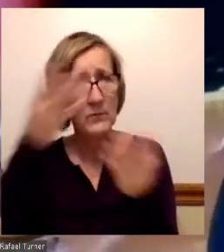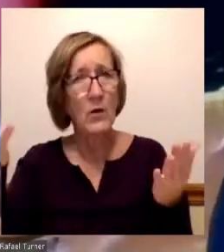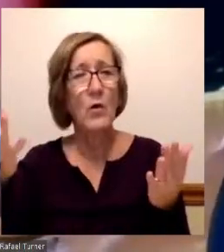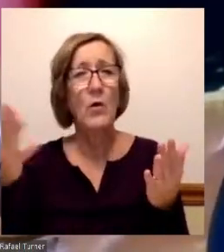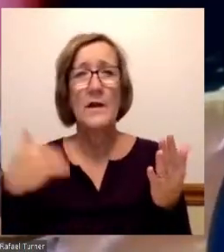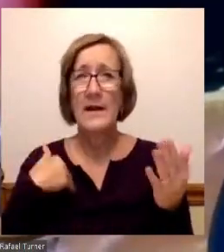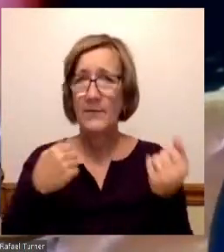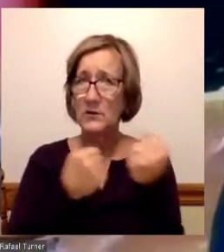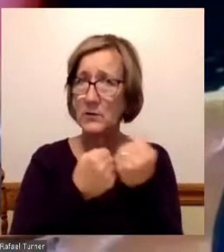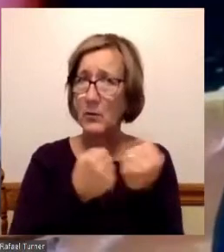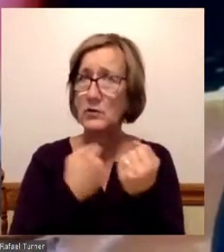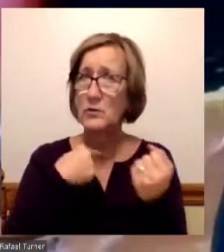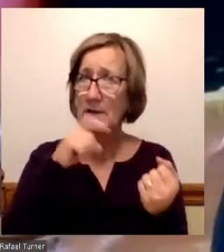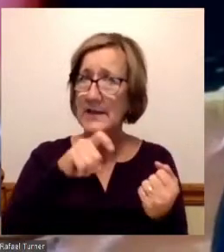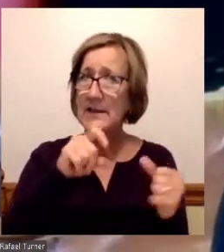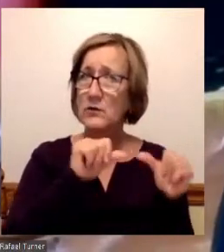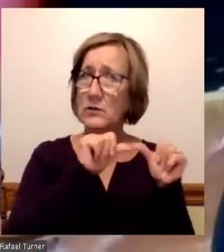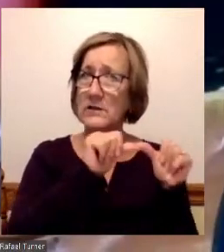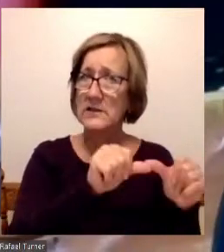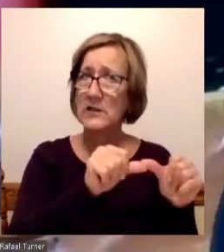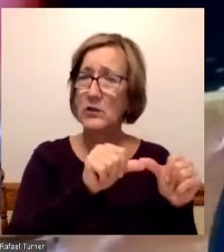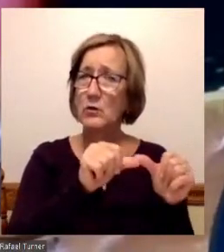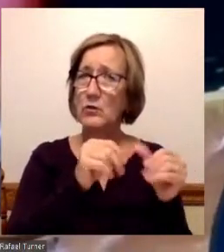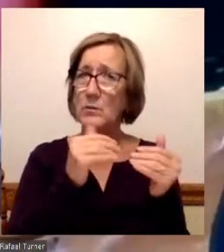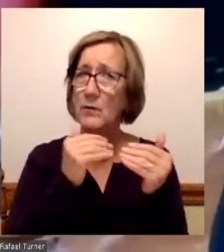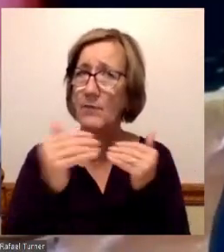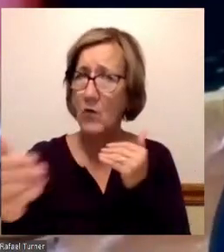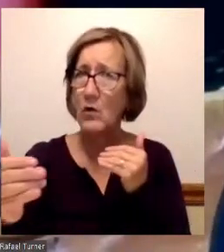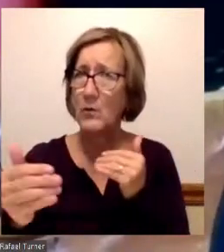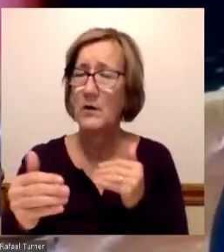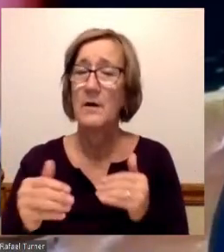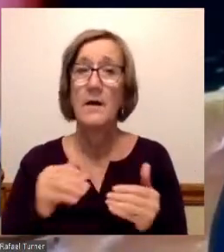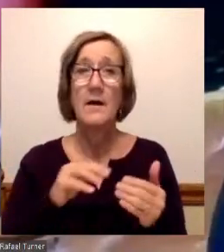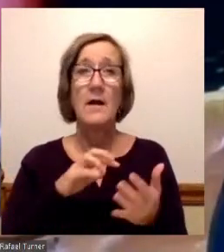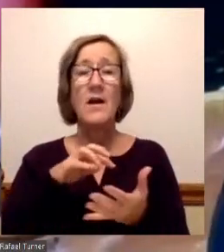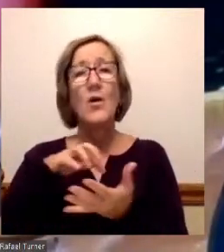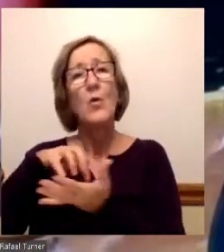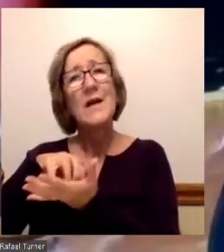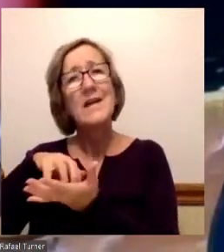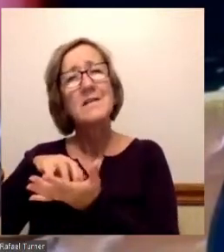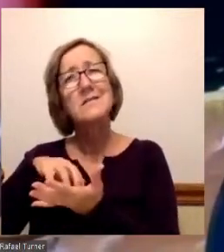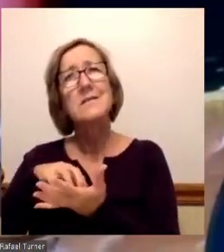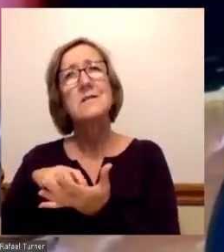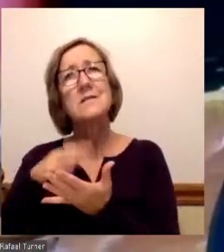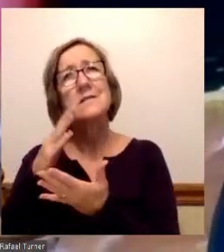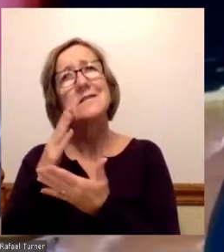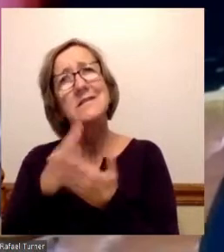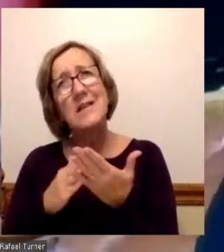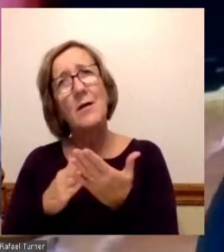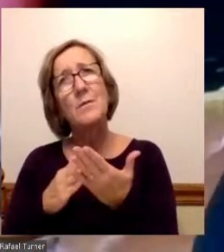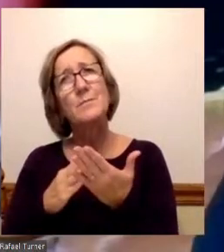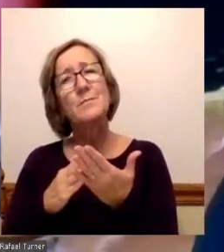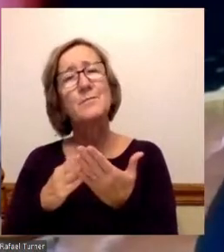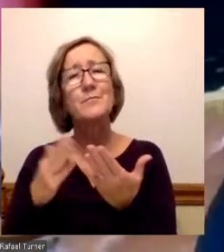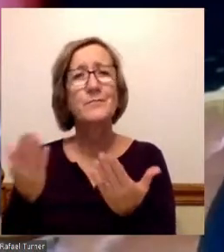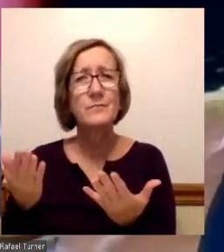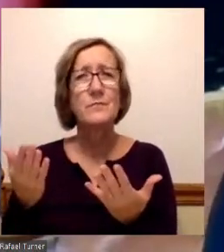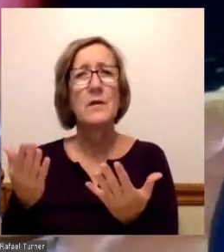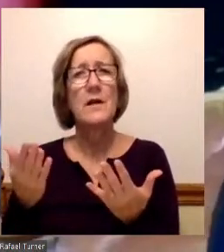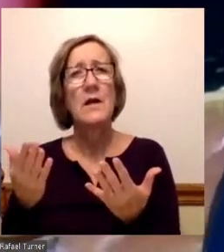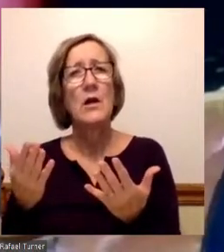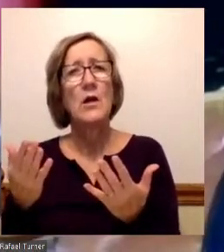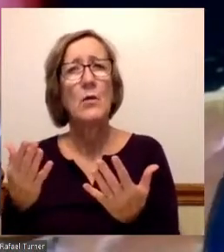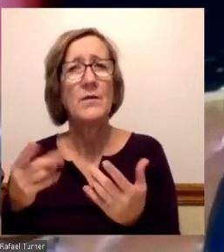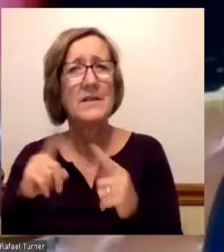continue to move forward. I believe that a weakness is that, you know, in some regards, you know, with all the great